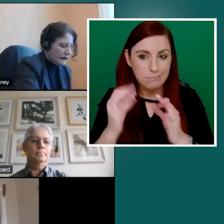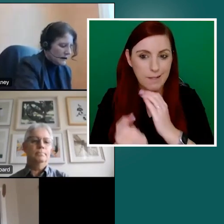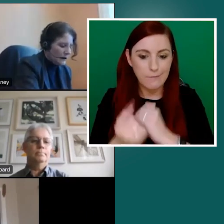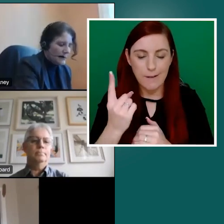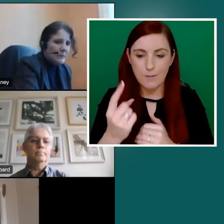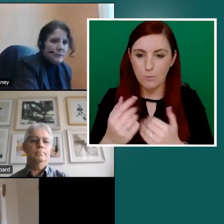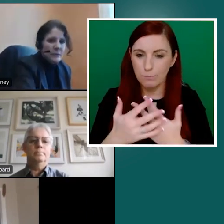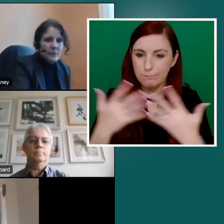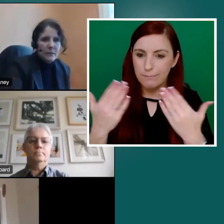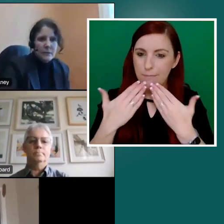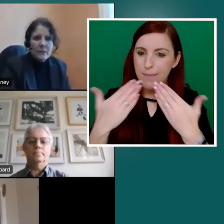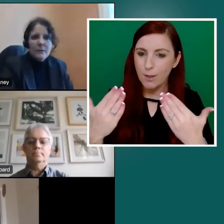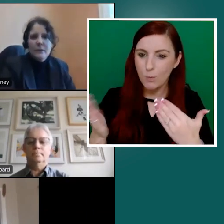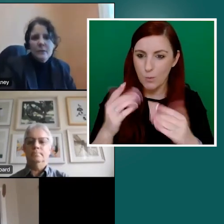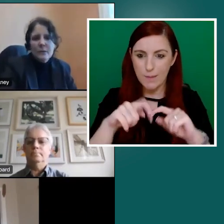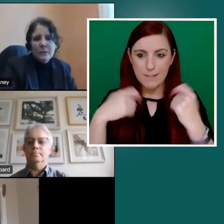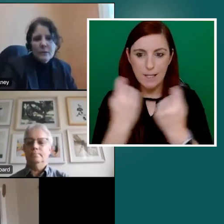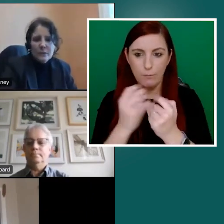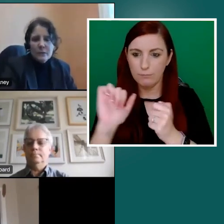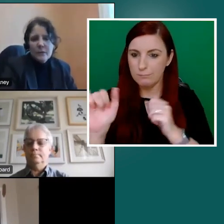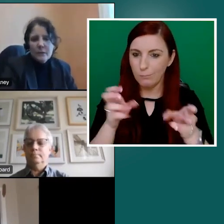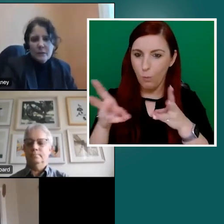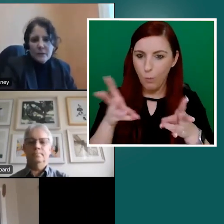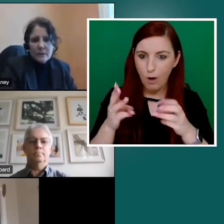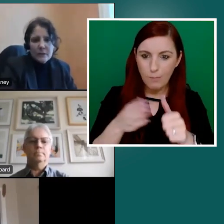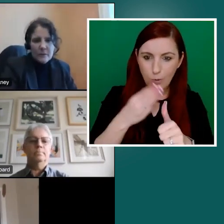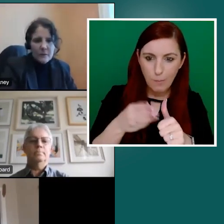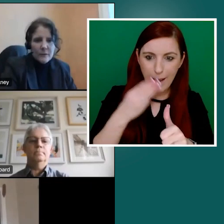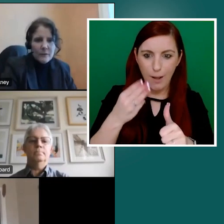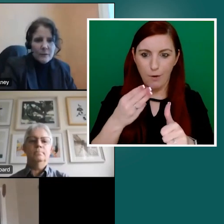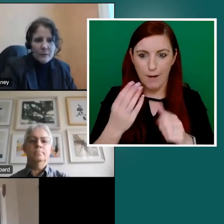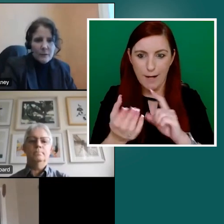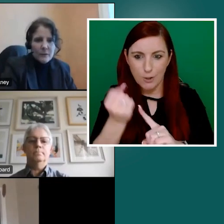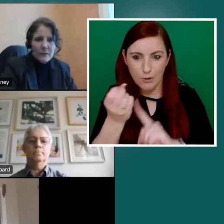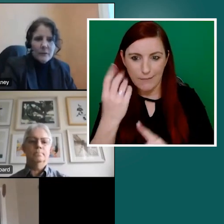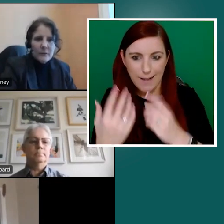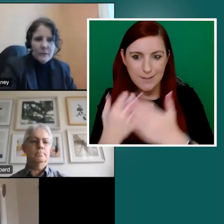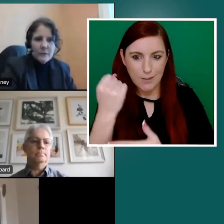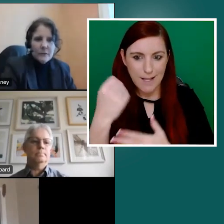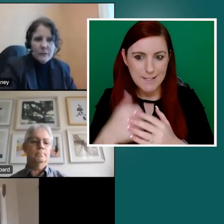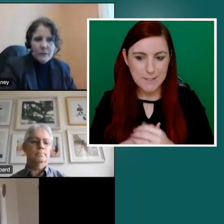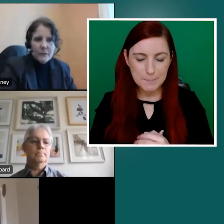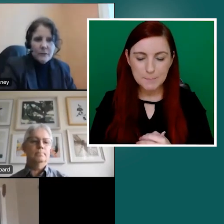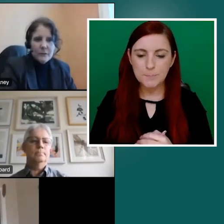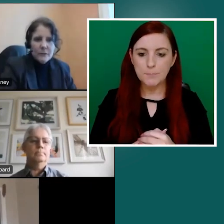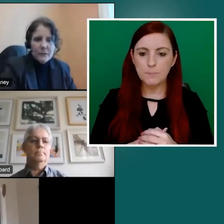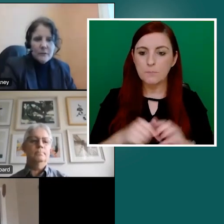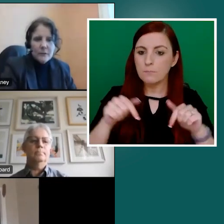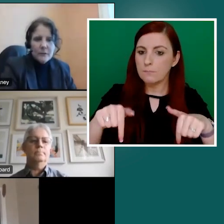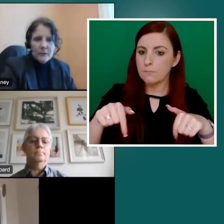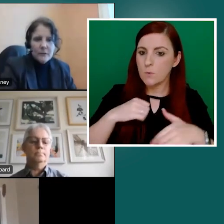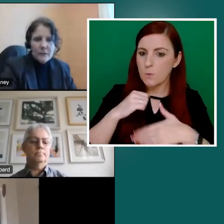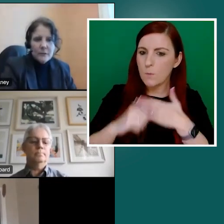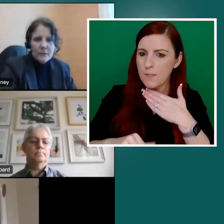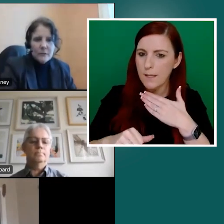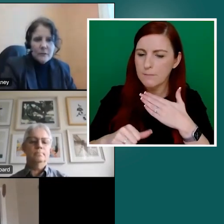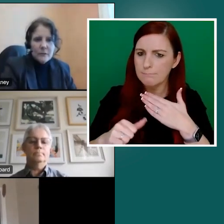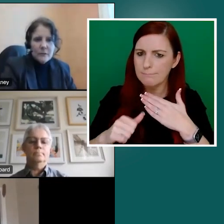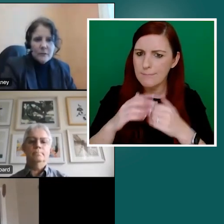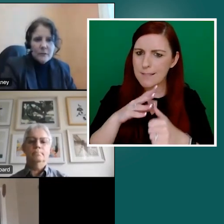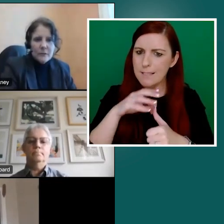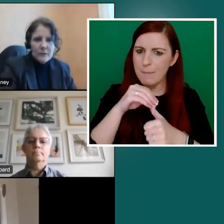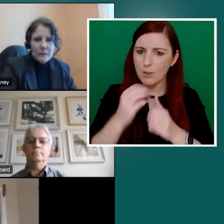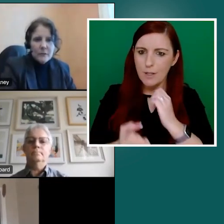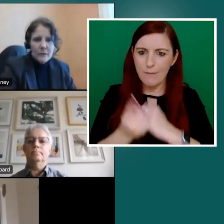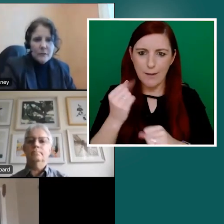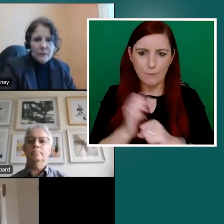a huge thanks to all of the team for the the work that went into making that such a success. Today, today actually is a very special event